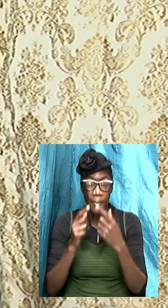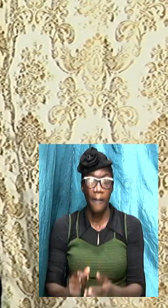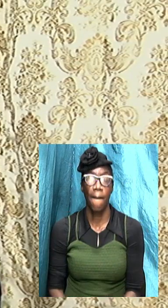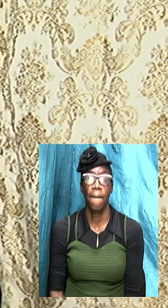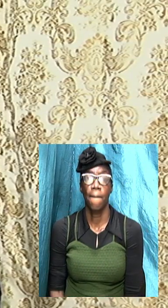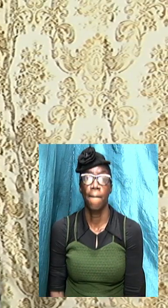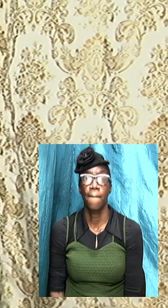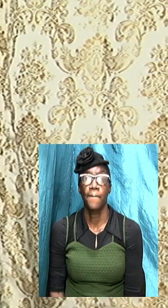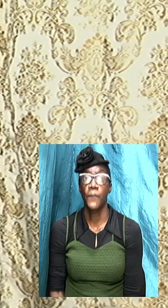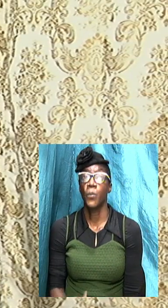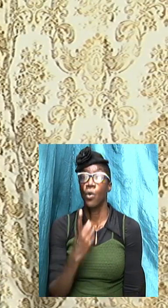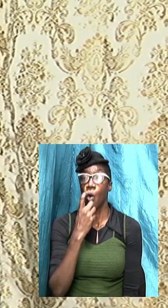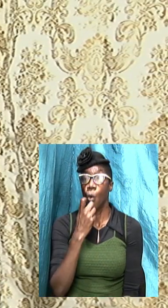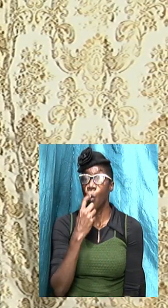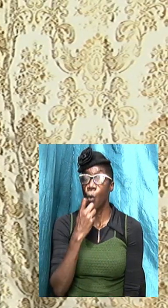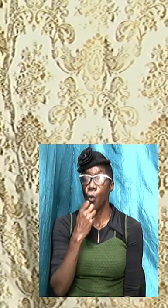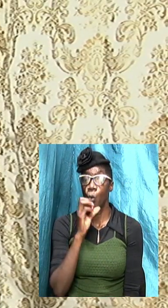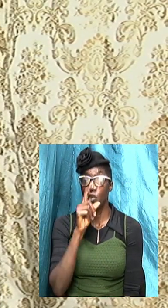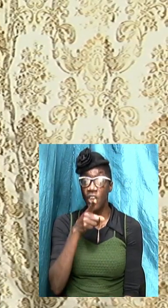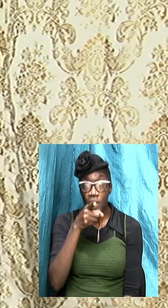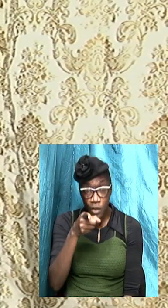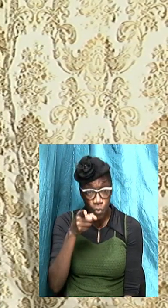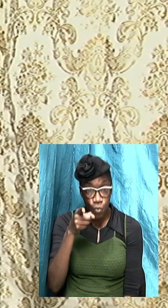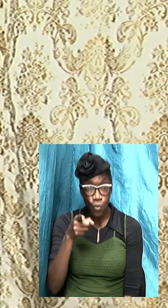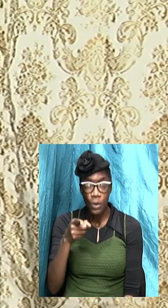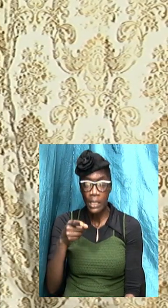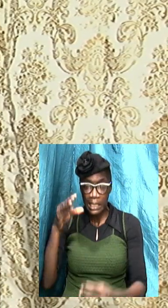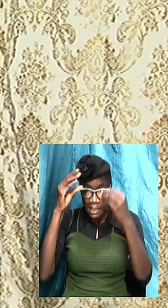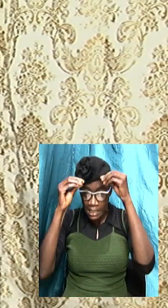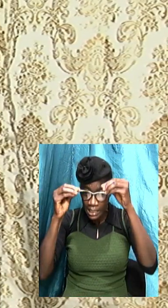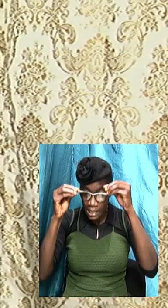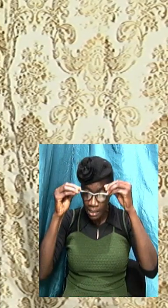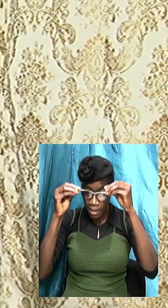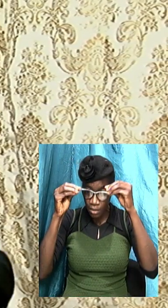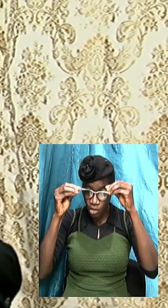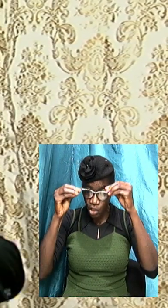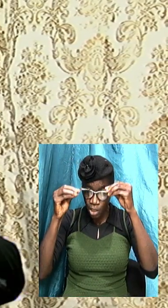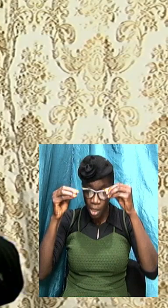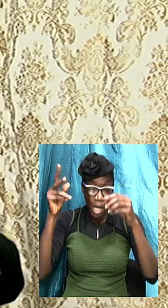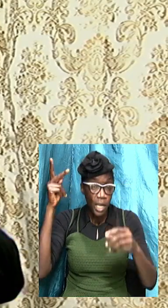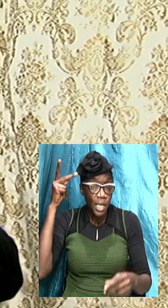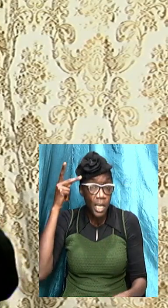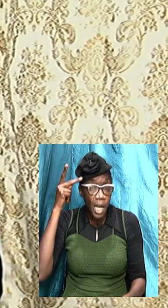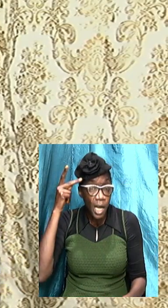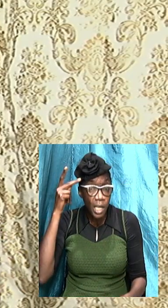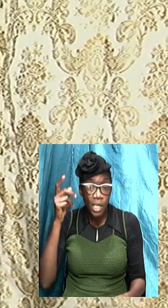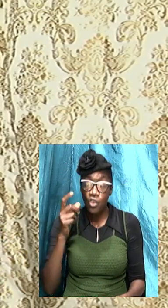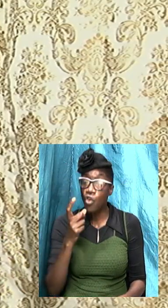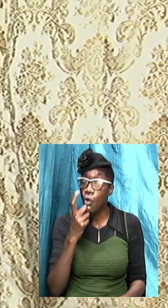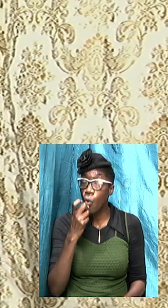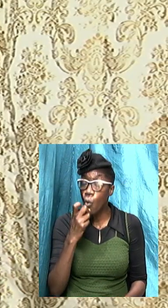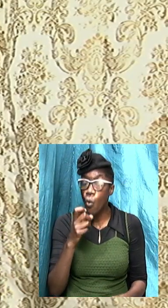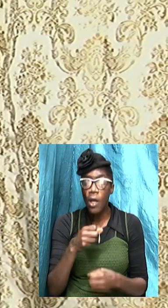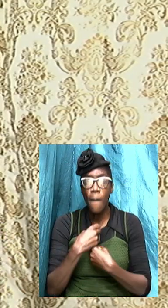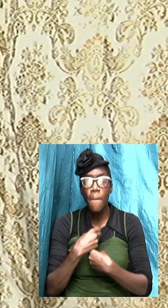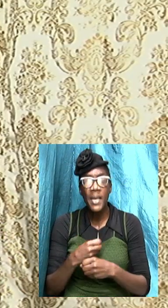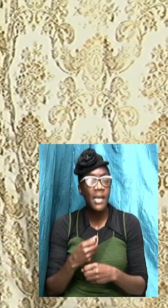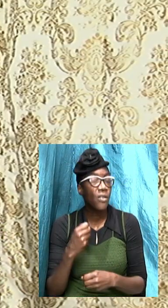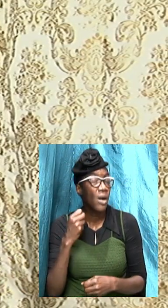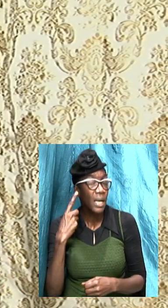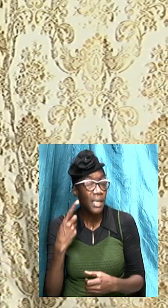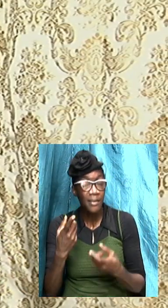who shall he teach knowledge and who shall he make to understand